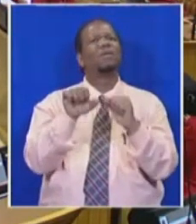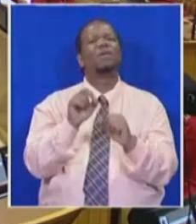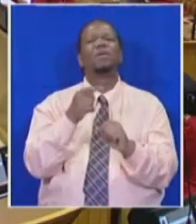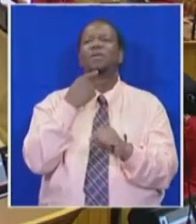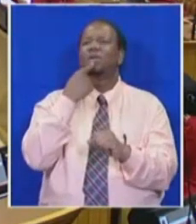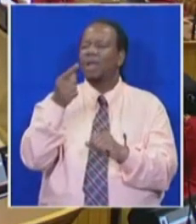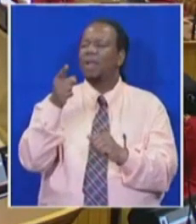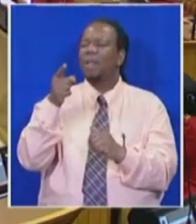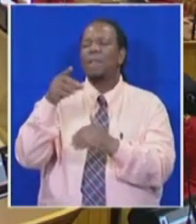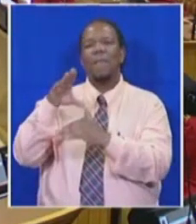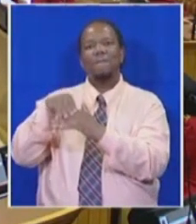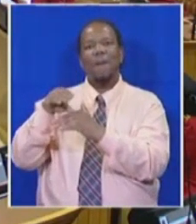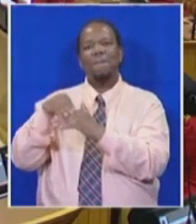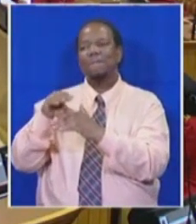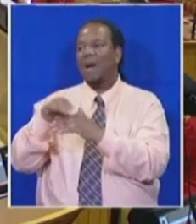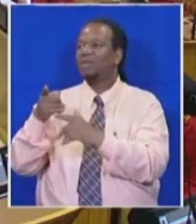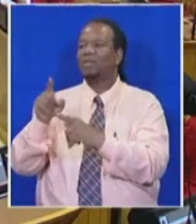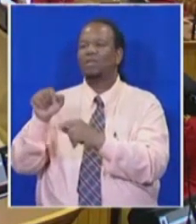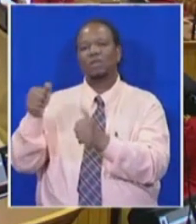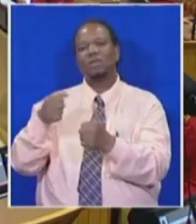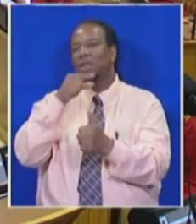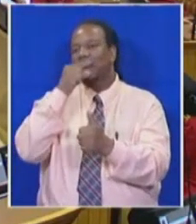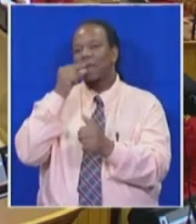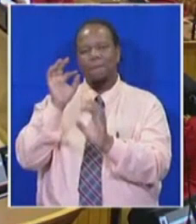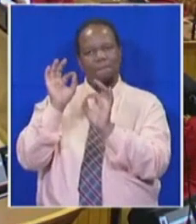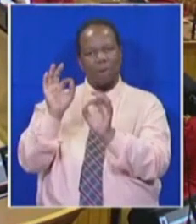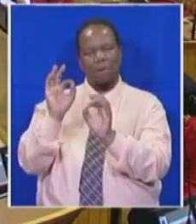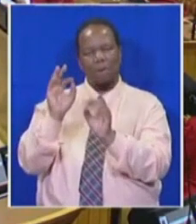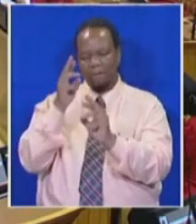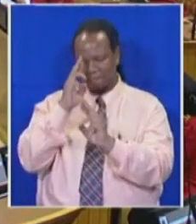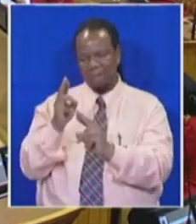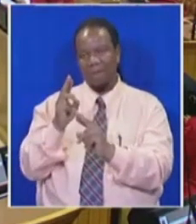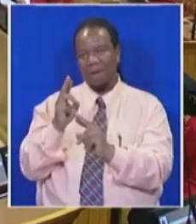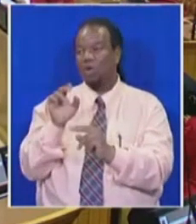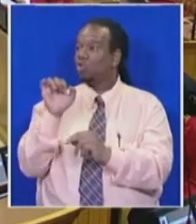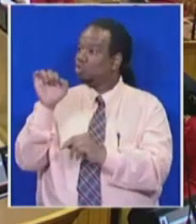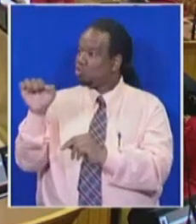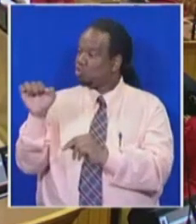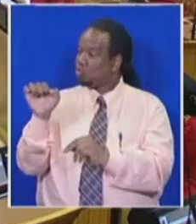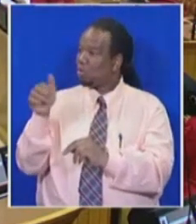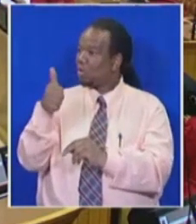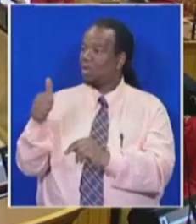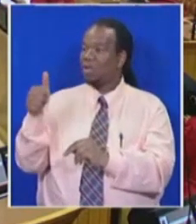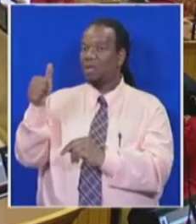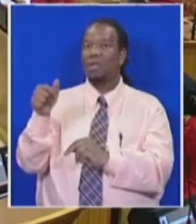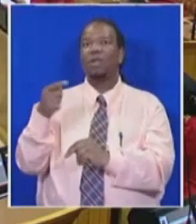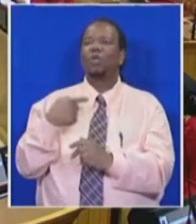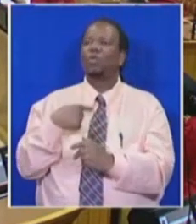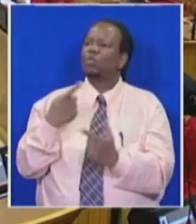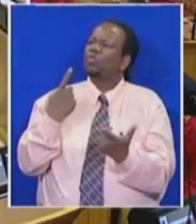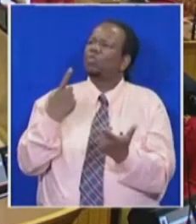appropriately in the house as the rules guides you. You are supposed to be its enforcer. So what, what is your instruction now? do it.